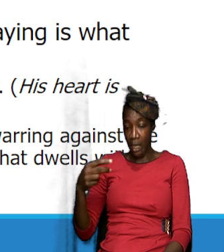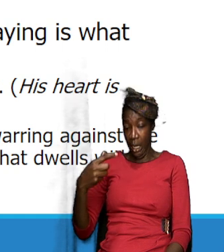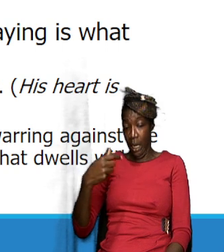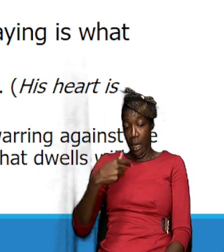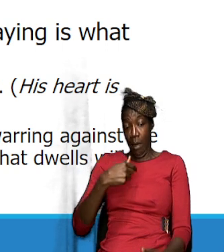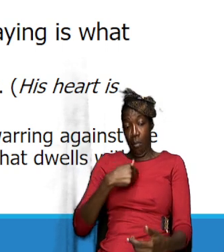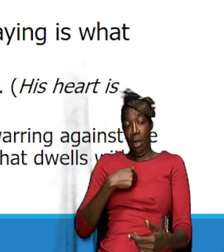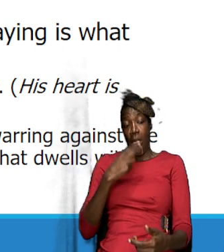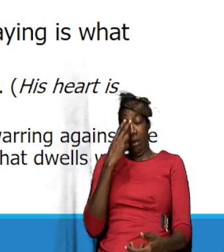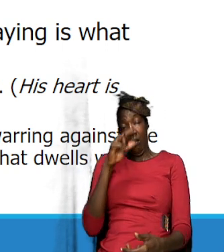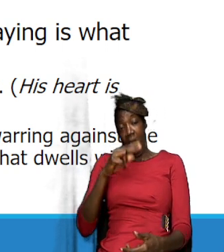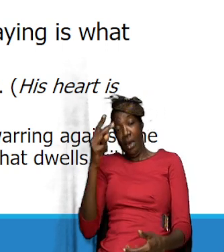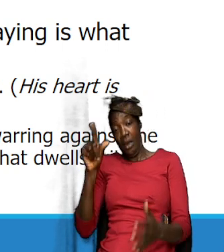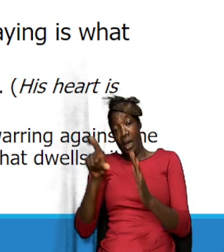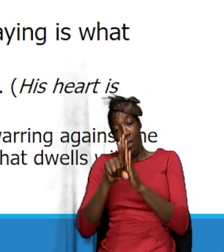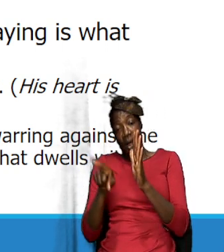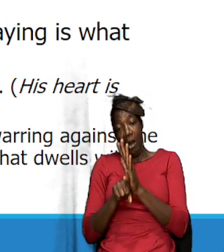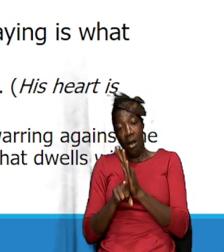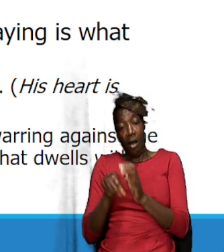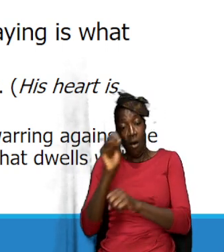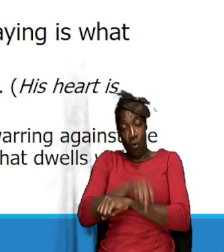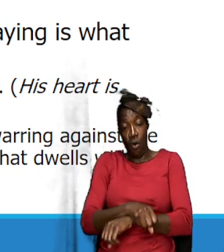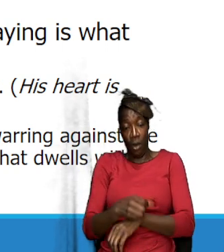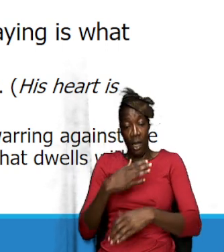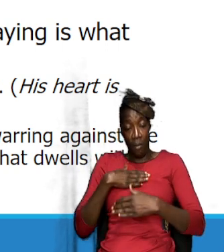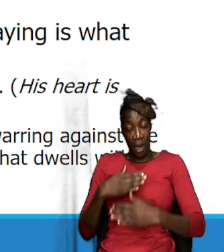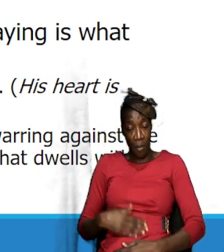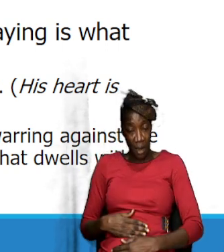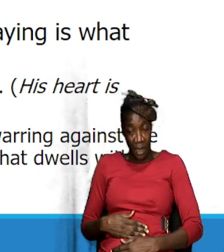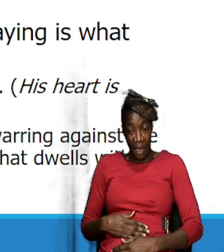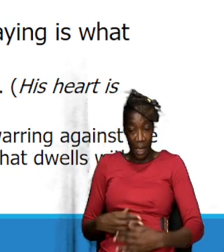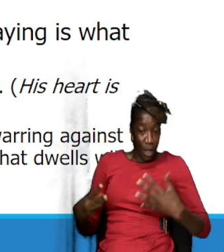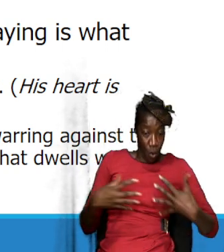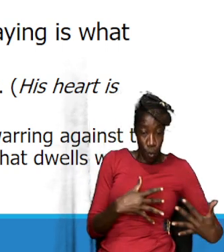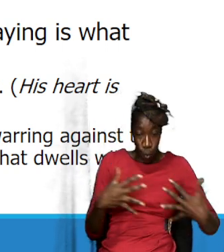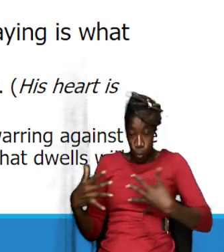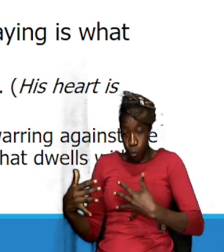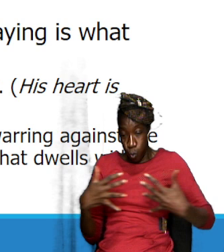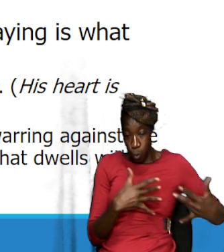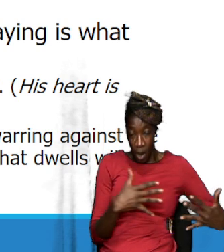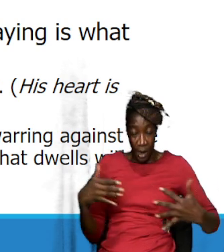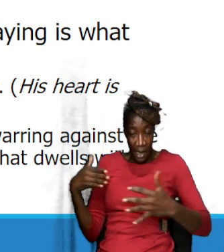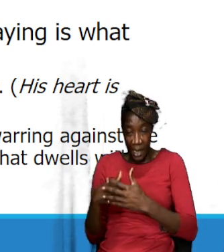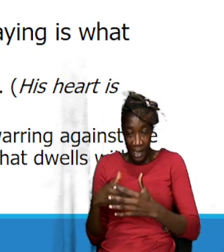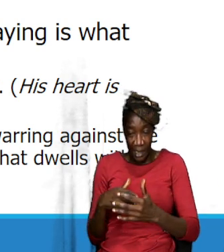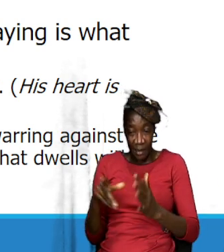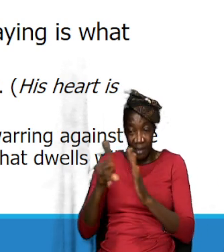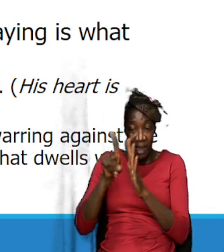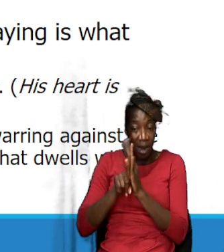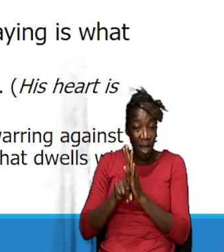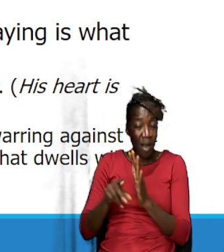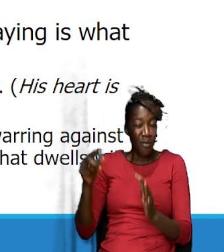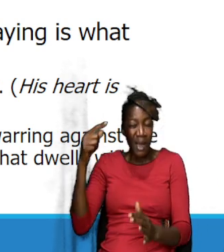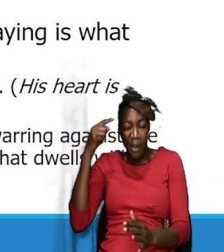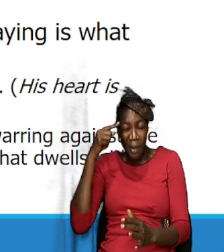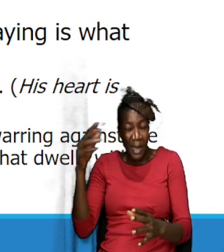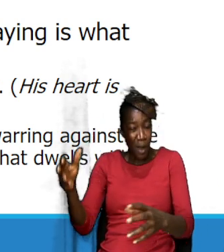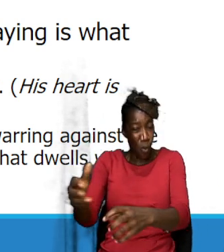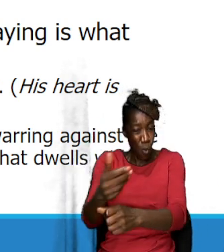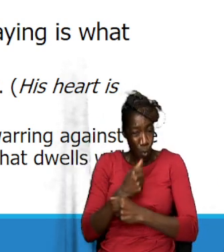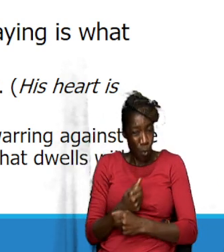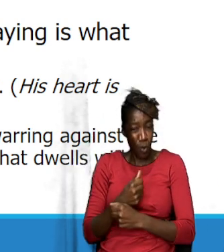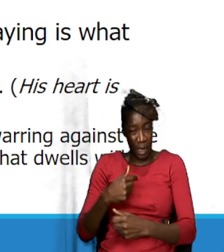at work in my body warring against the law of my mind and holding me into